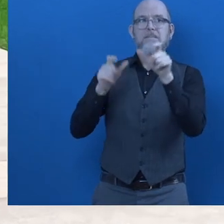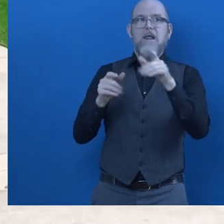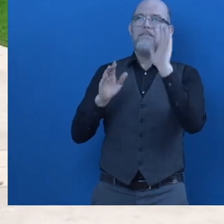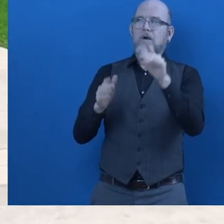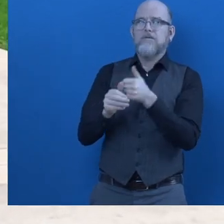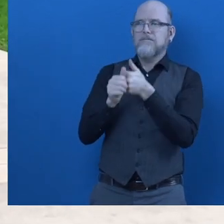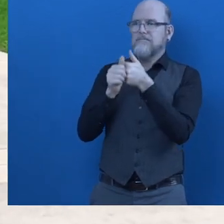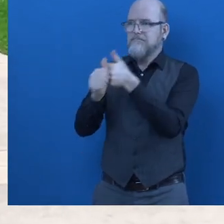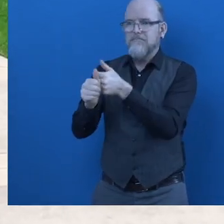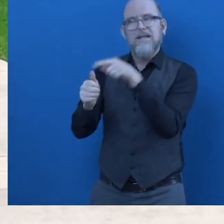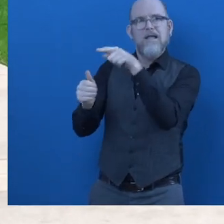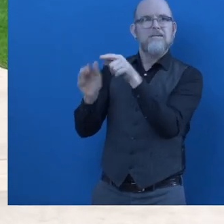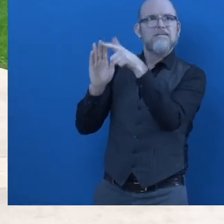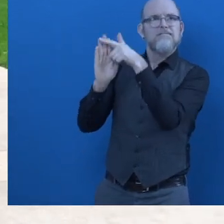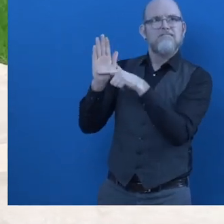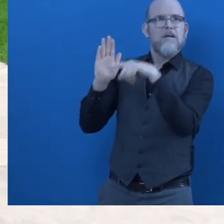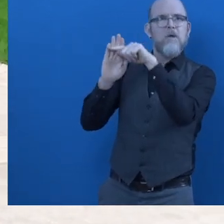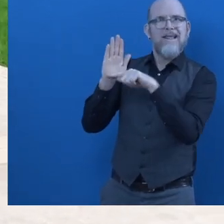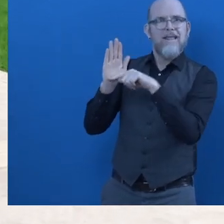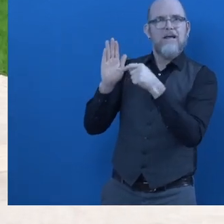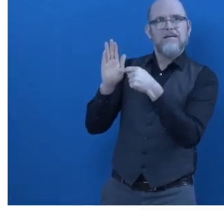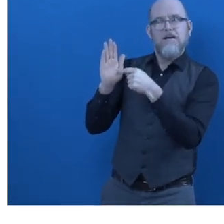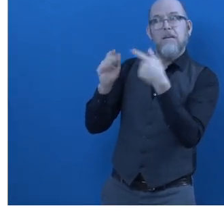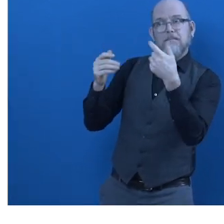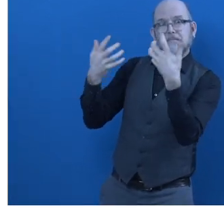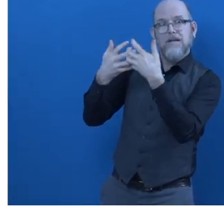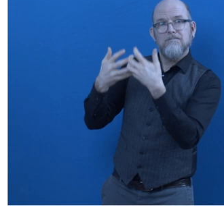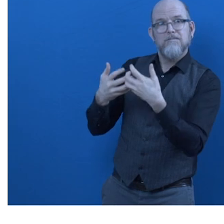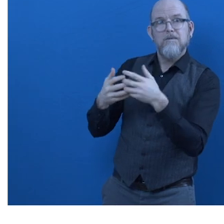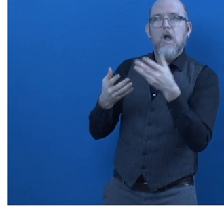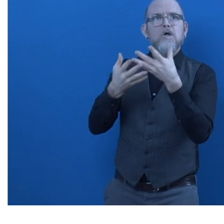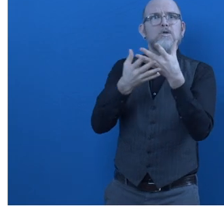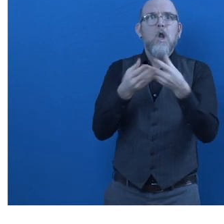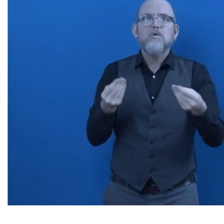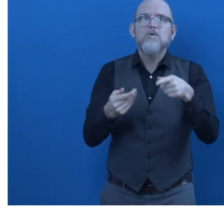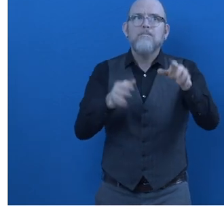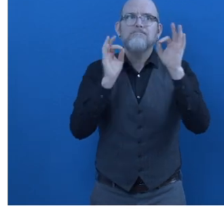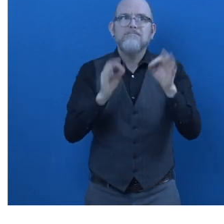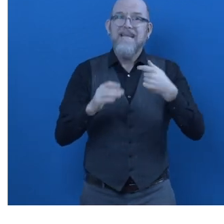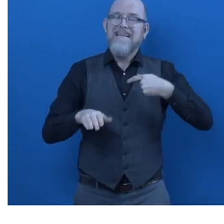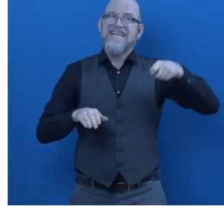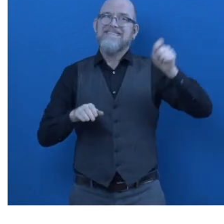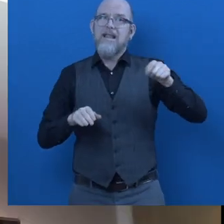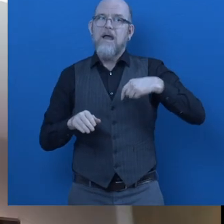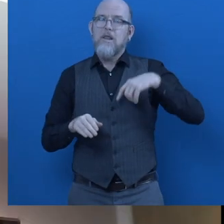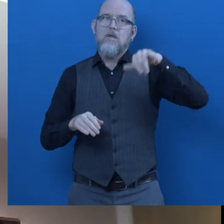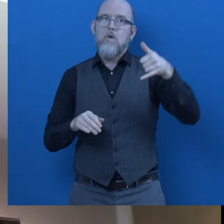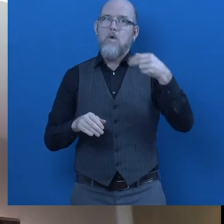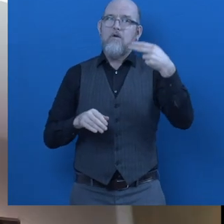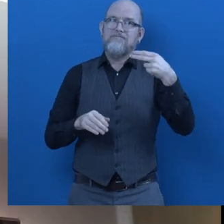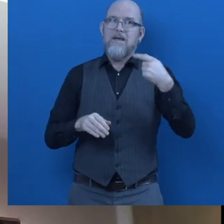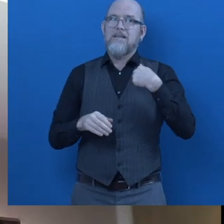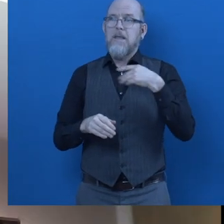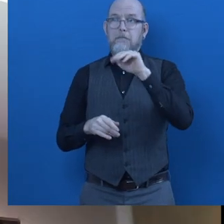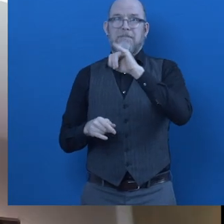legislation, and policies. How did this solution help you? I'm Senator